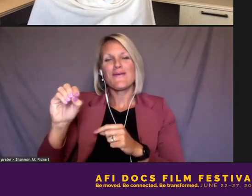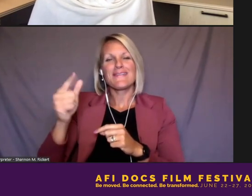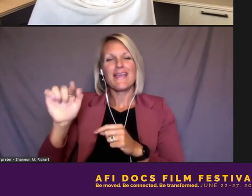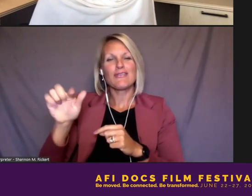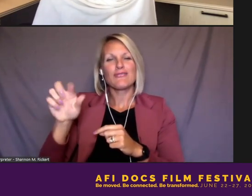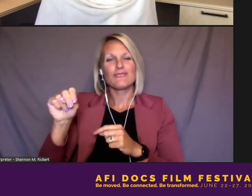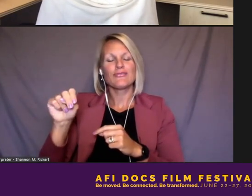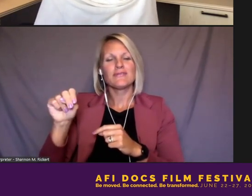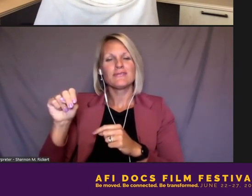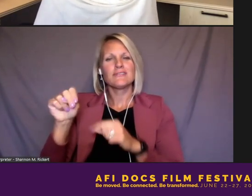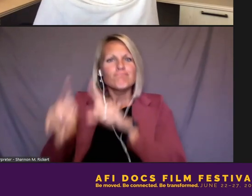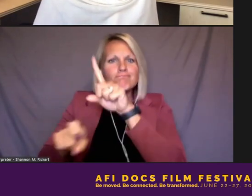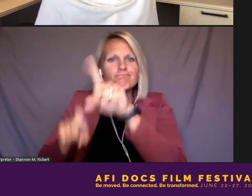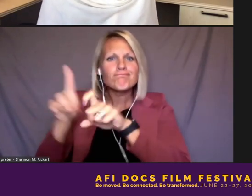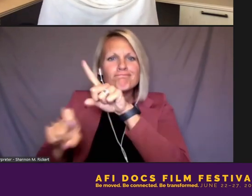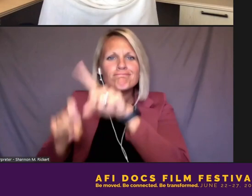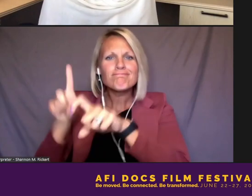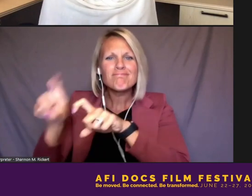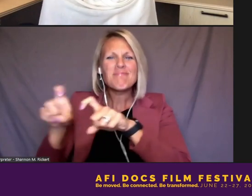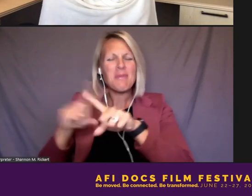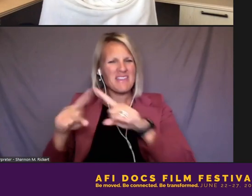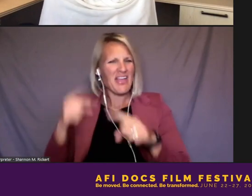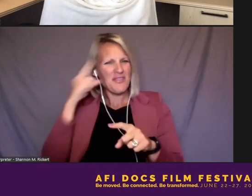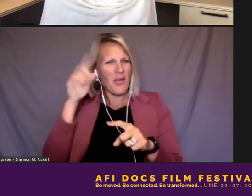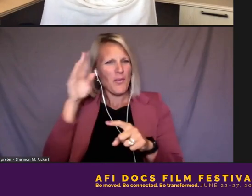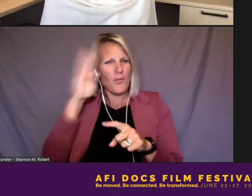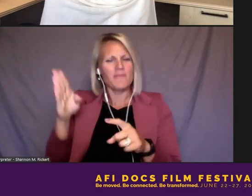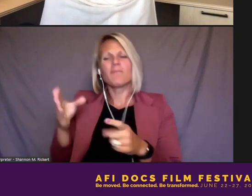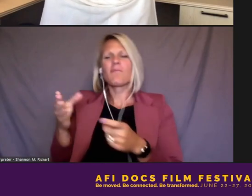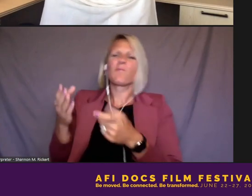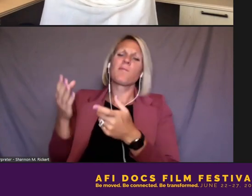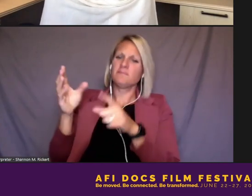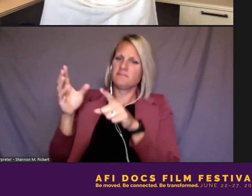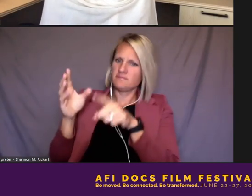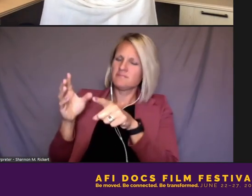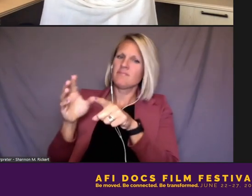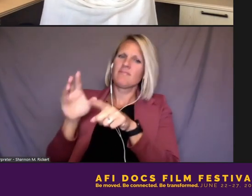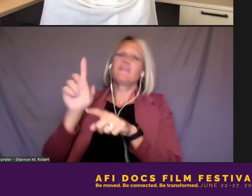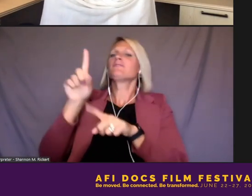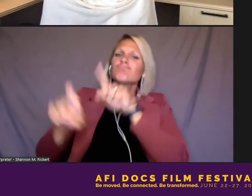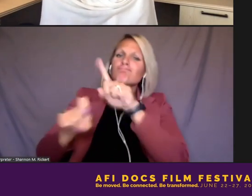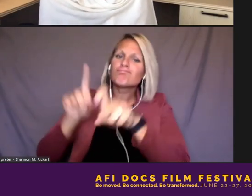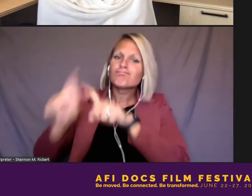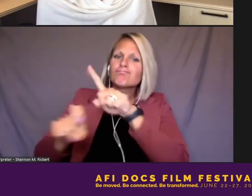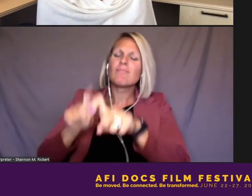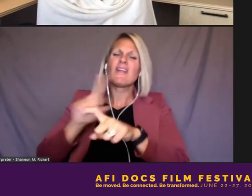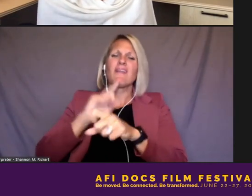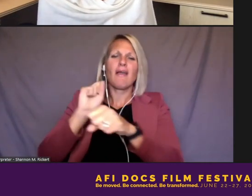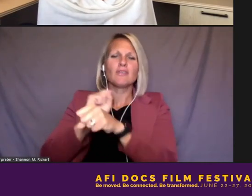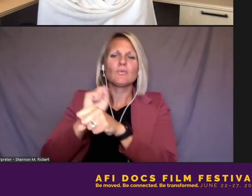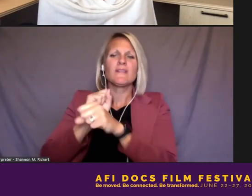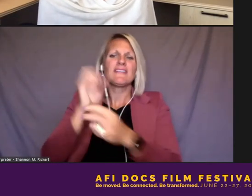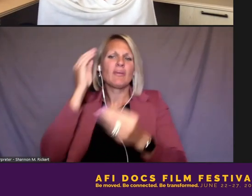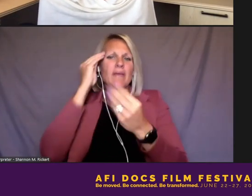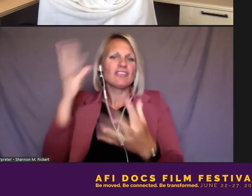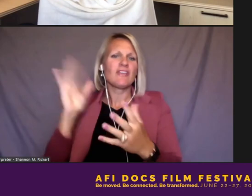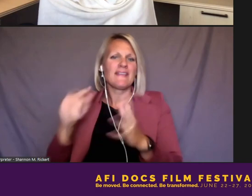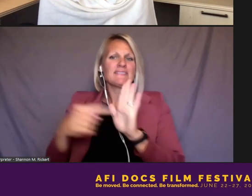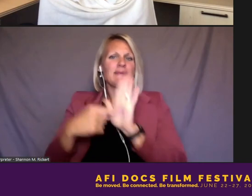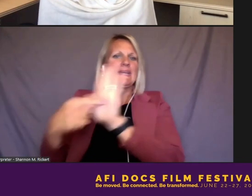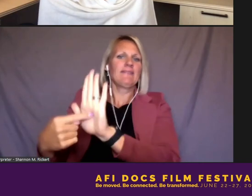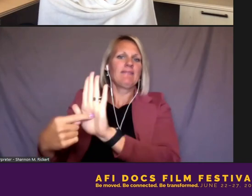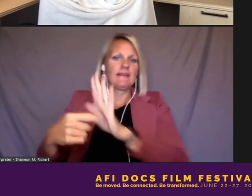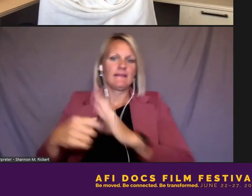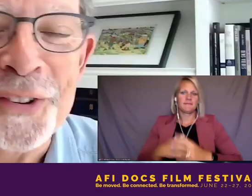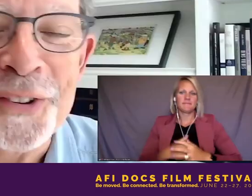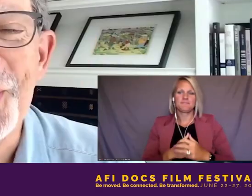and meshing the visual treatment with the actual information that's being conveyed. So I hate